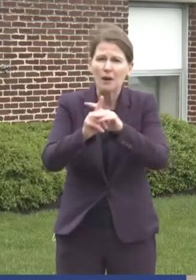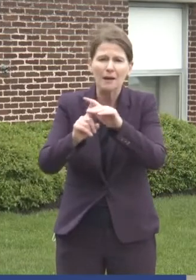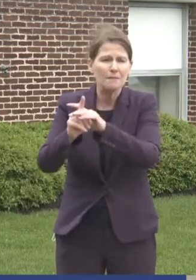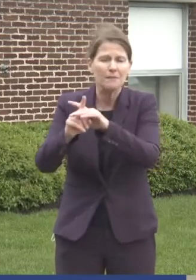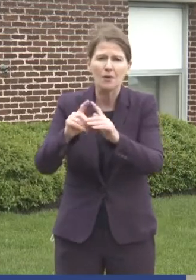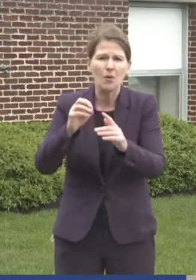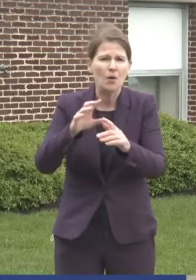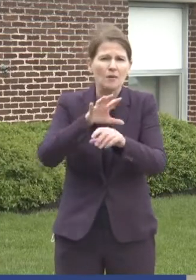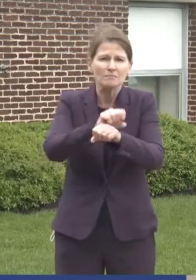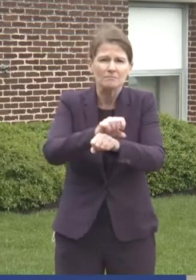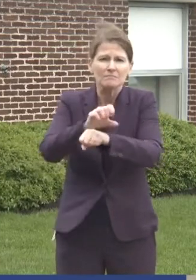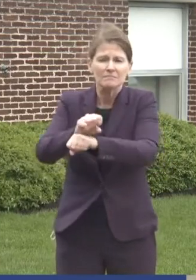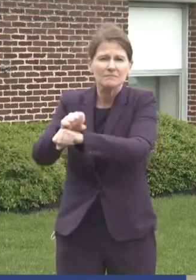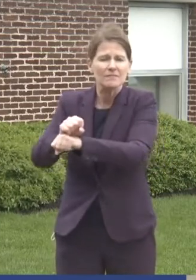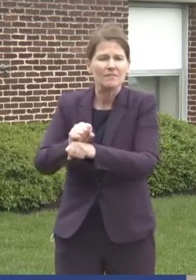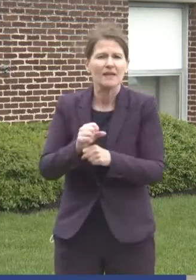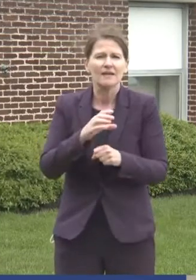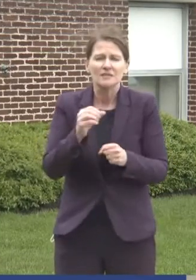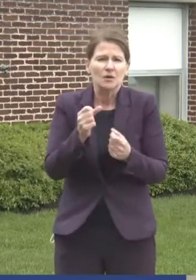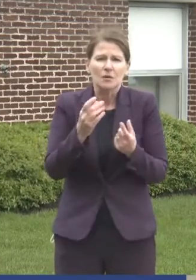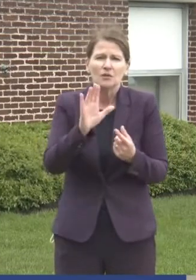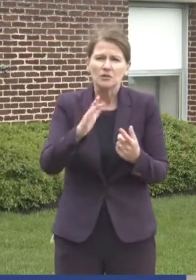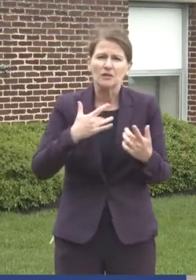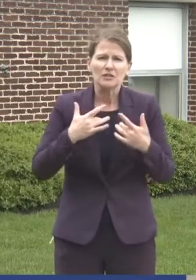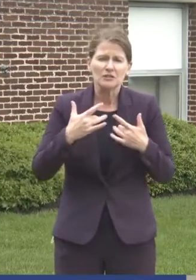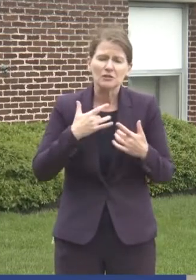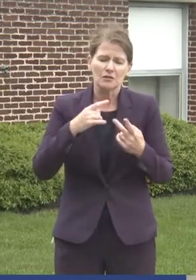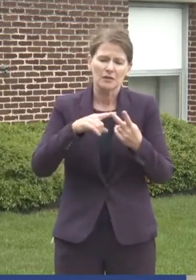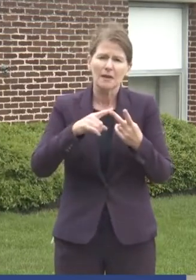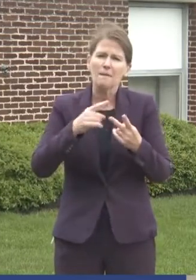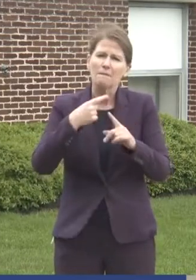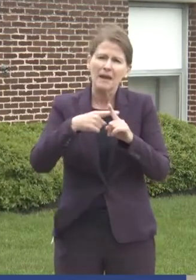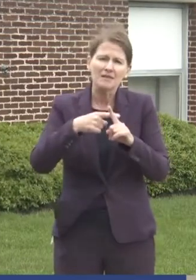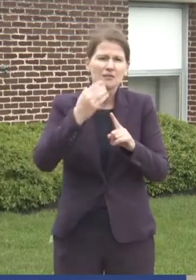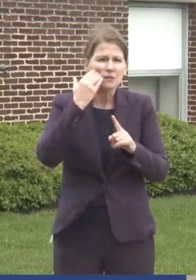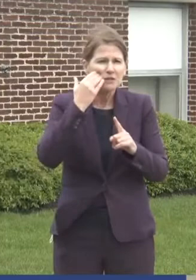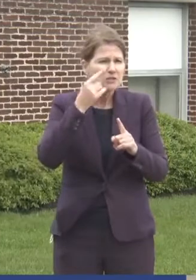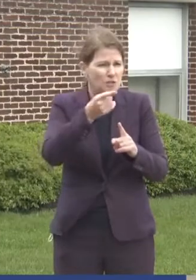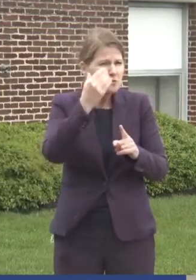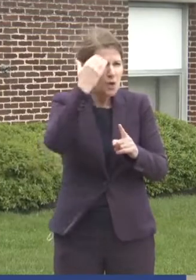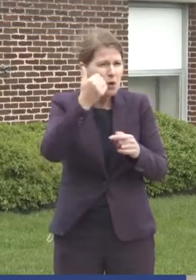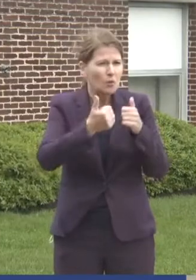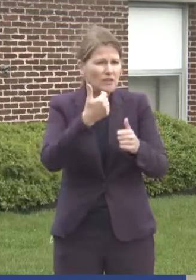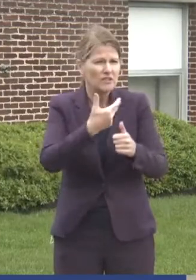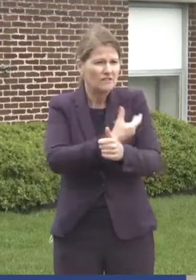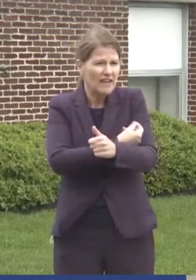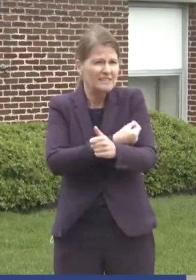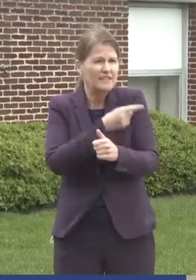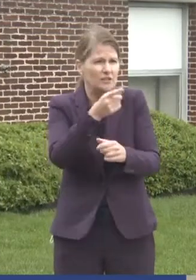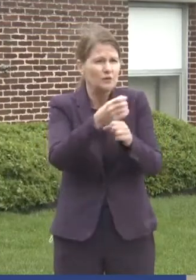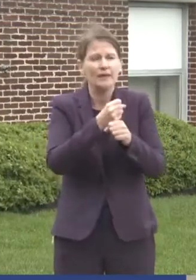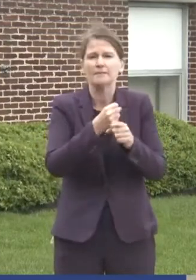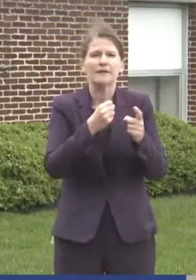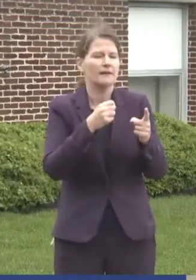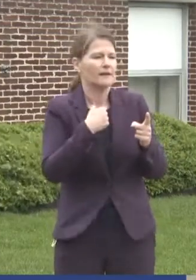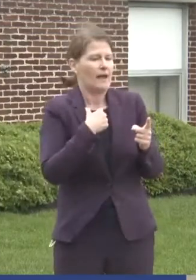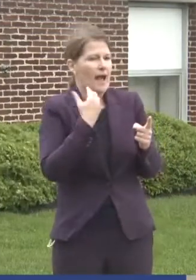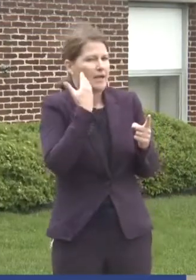state? And number two is a follow-up. Do you know what vaccine you're getting? I don't know what vaccine I'm getting. So thank you for asking.